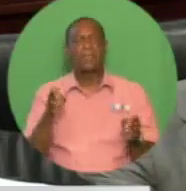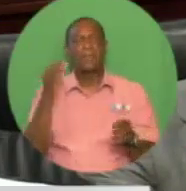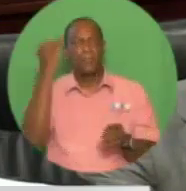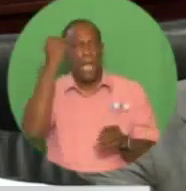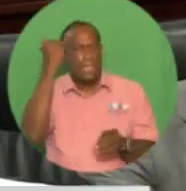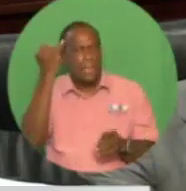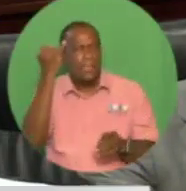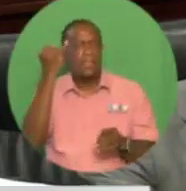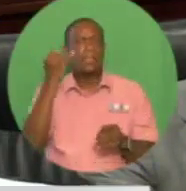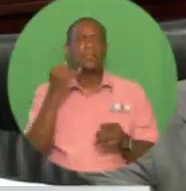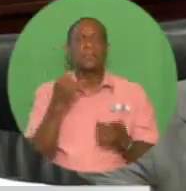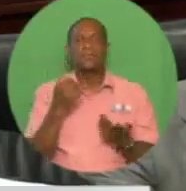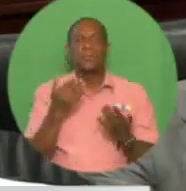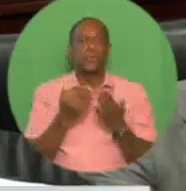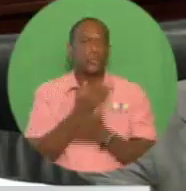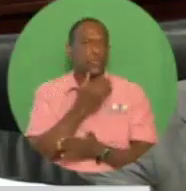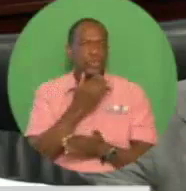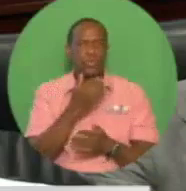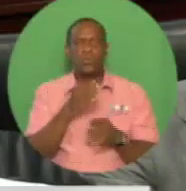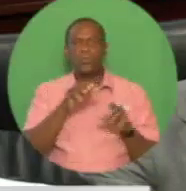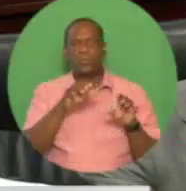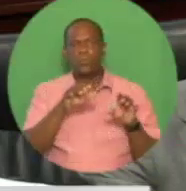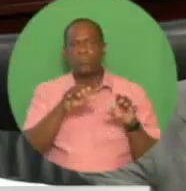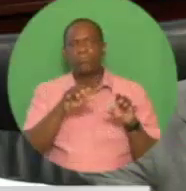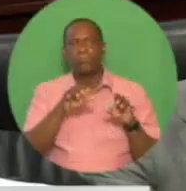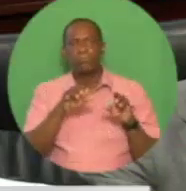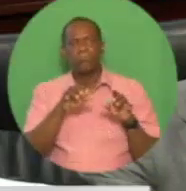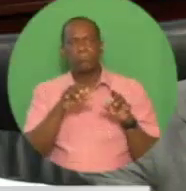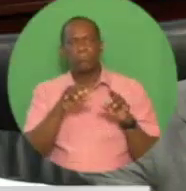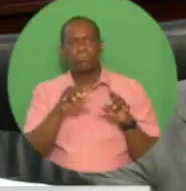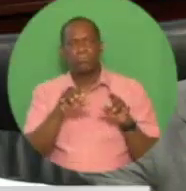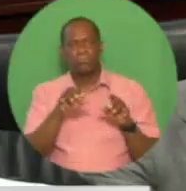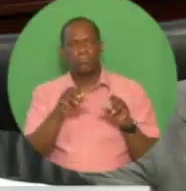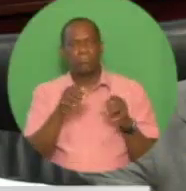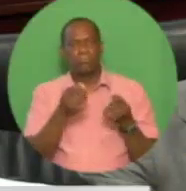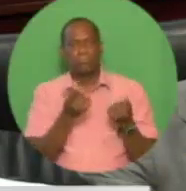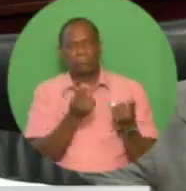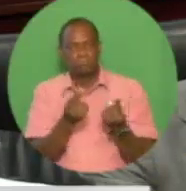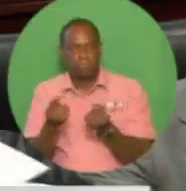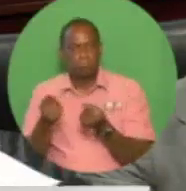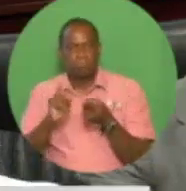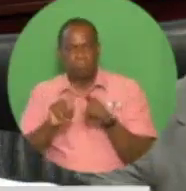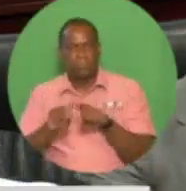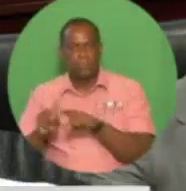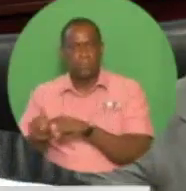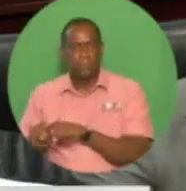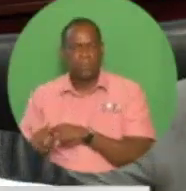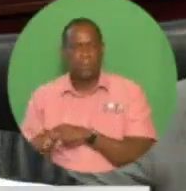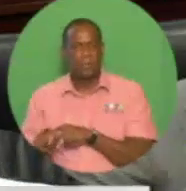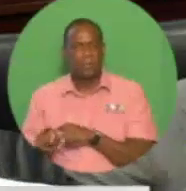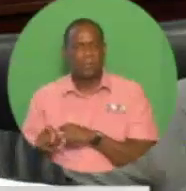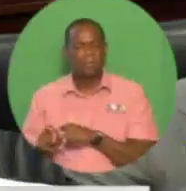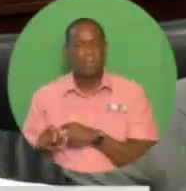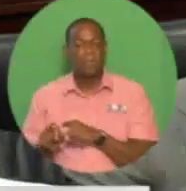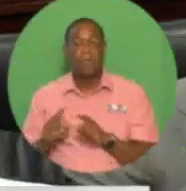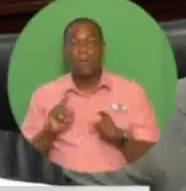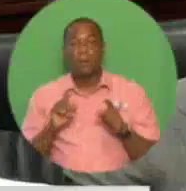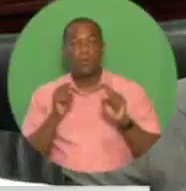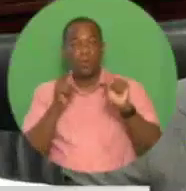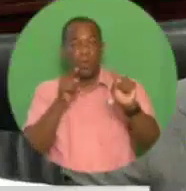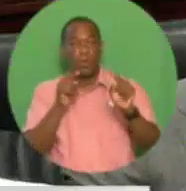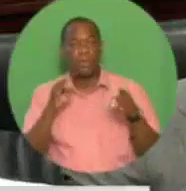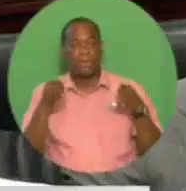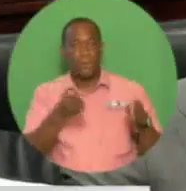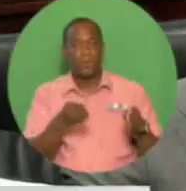expanding exports and increasing foreign exchange earnings and employment, two, solving and preventing crime, three,